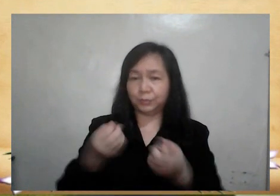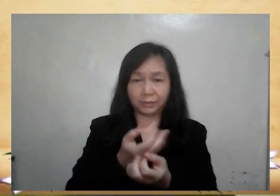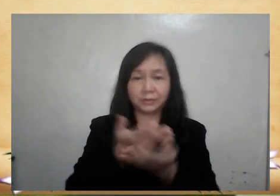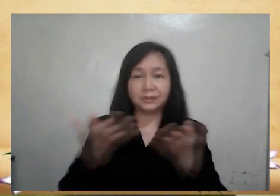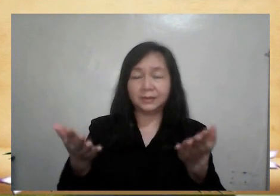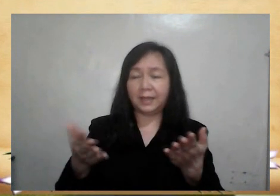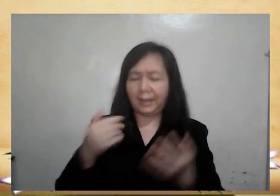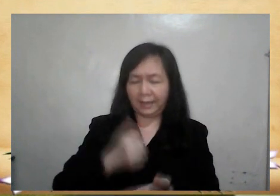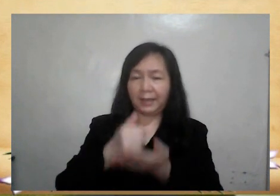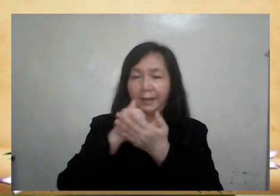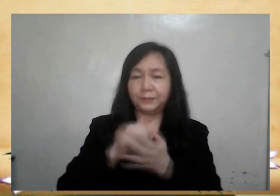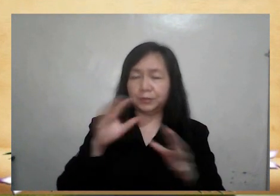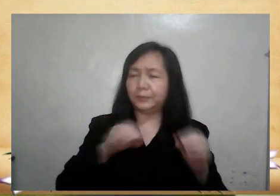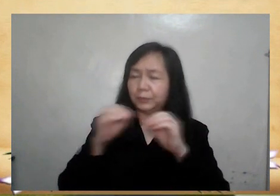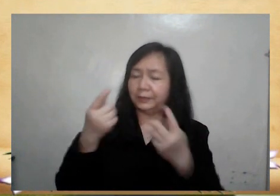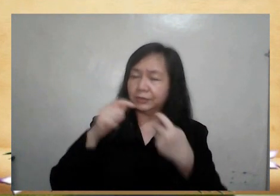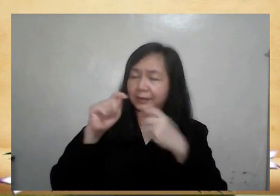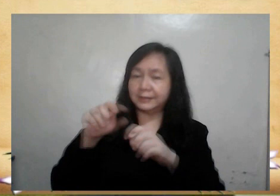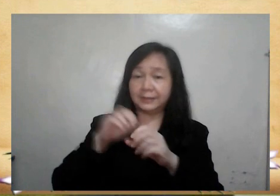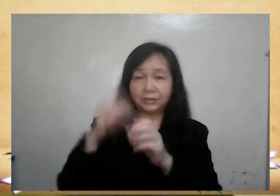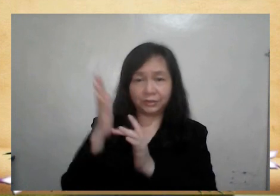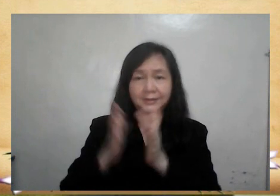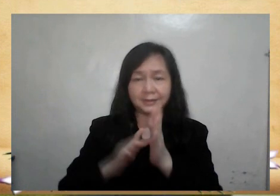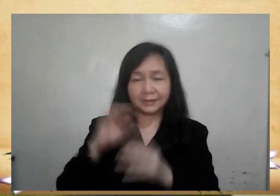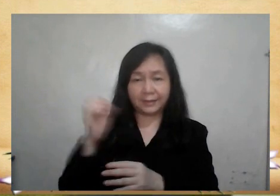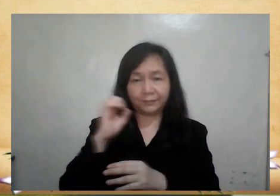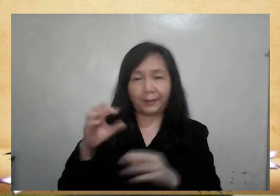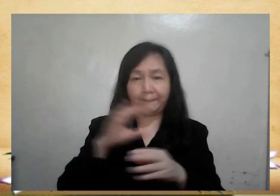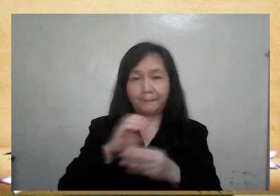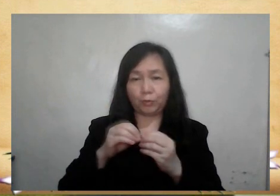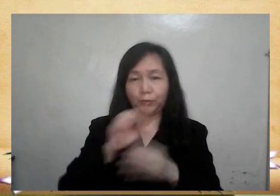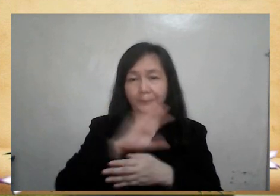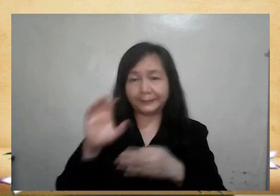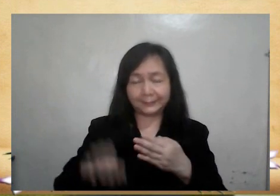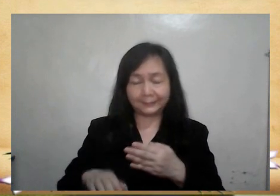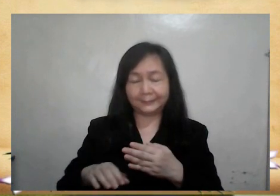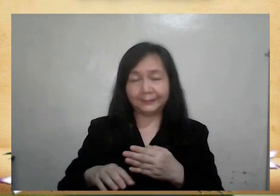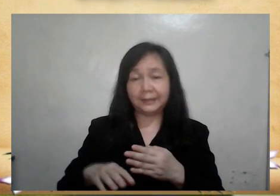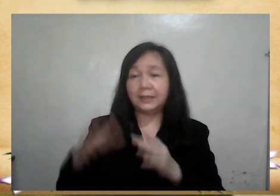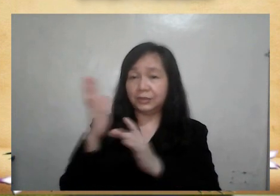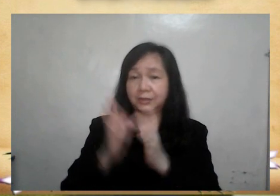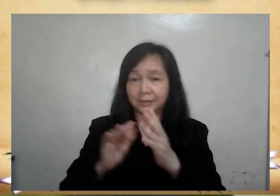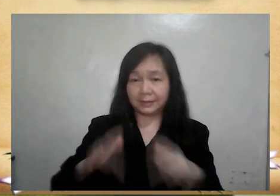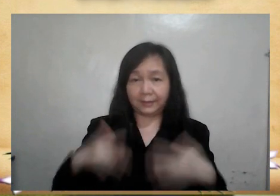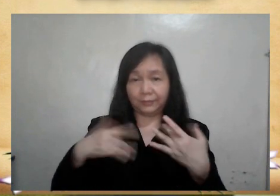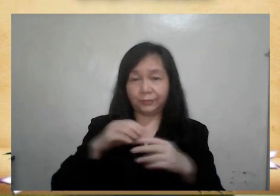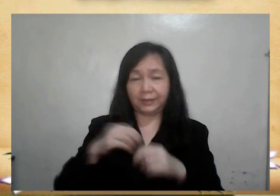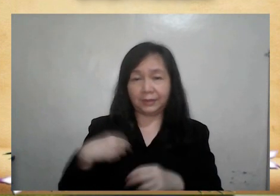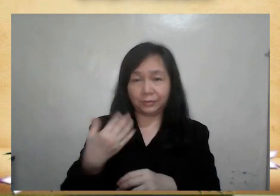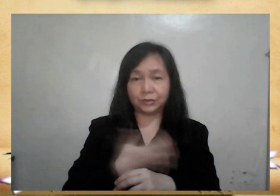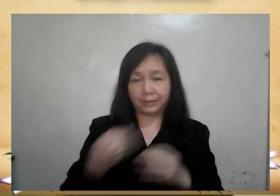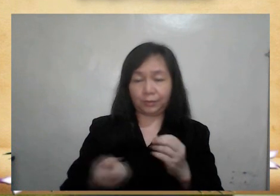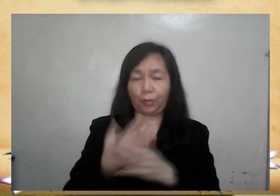gift to us. Help us to put our trust in Him ever more completely. That His life